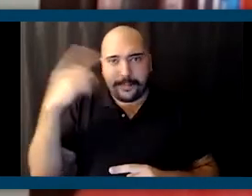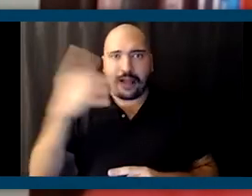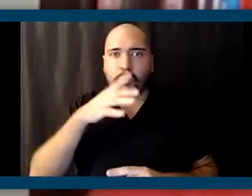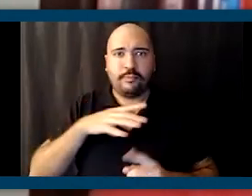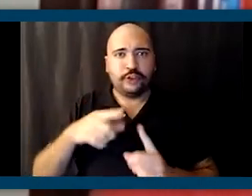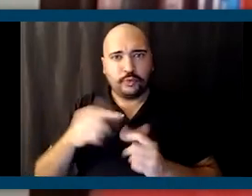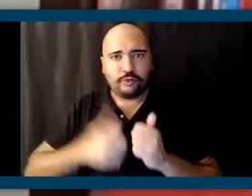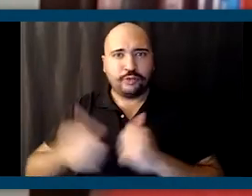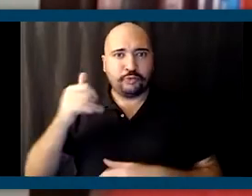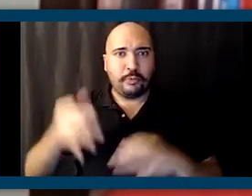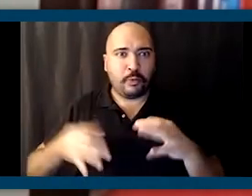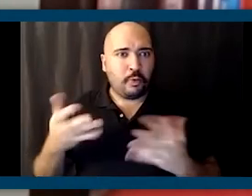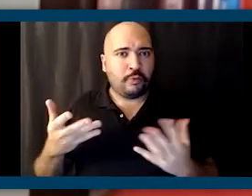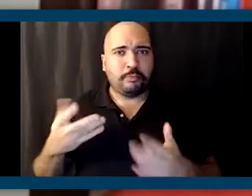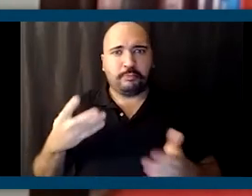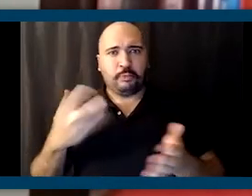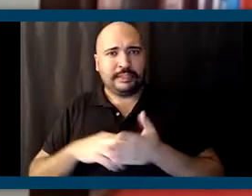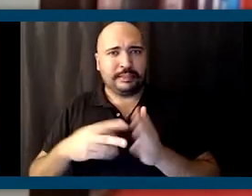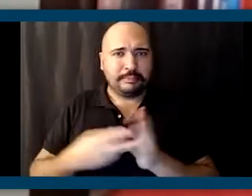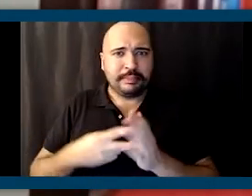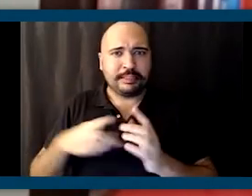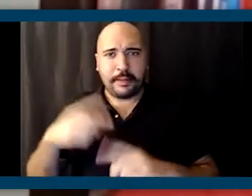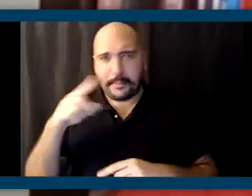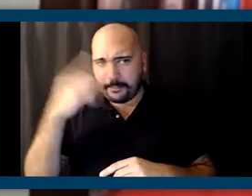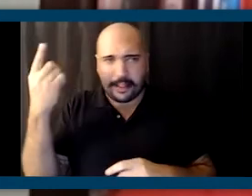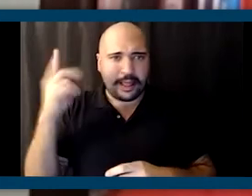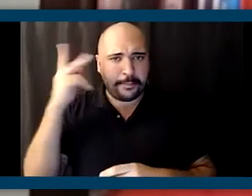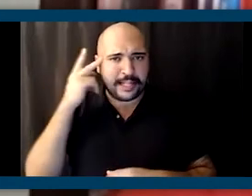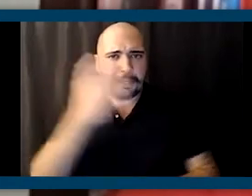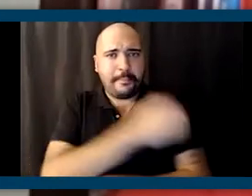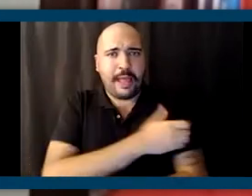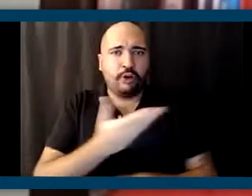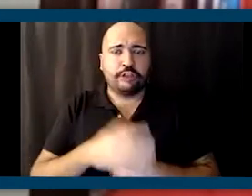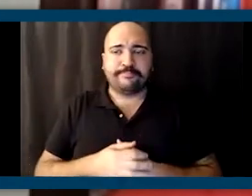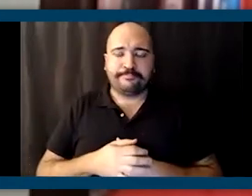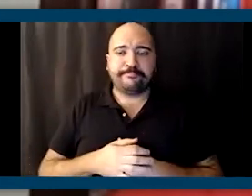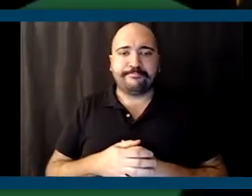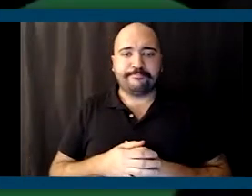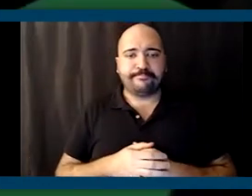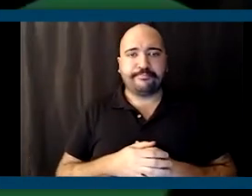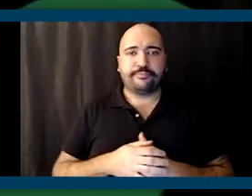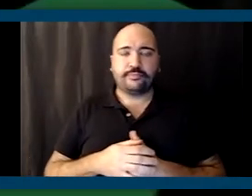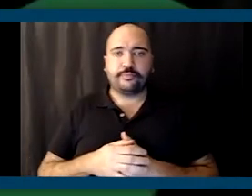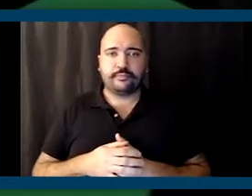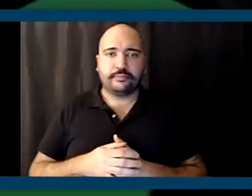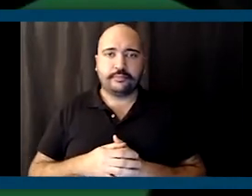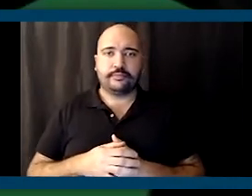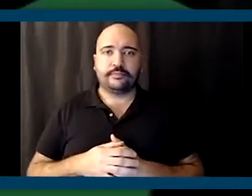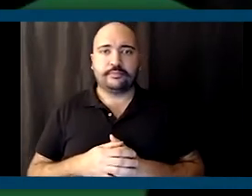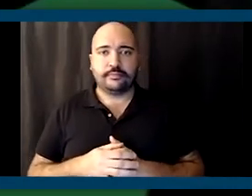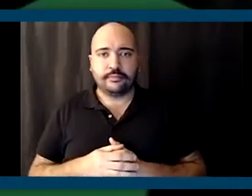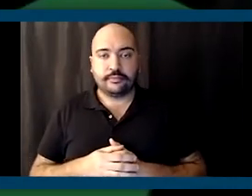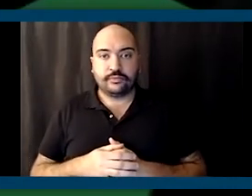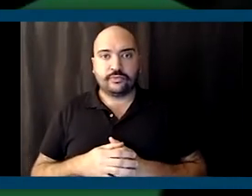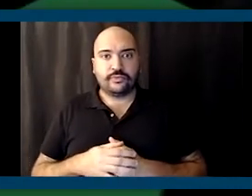Court. What does this tell you about black political power? Well, you know, Corey, it tells me that the president